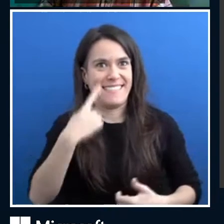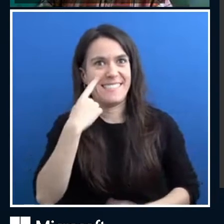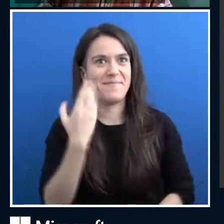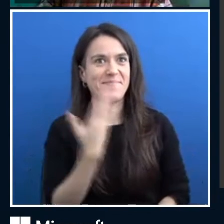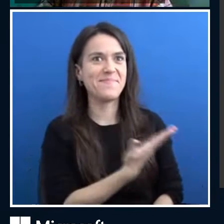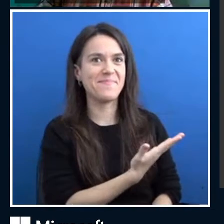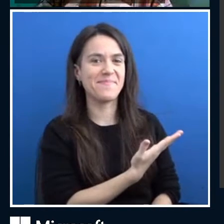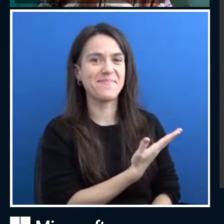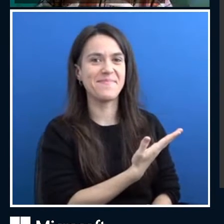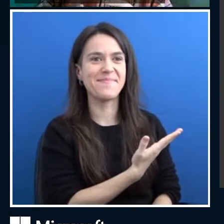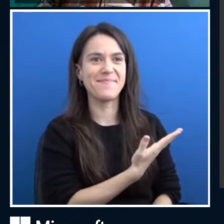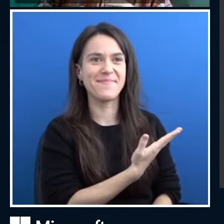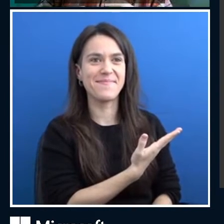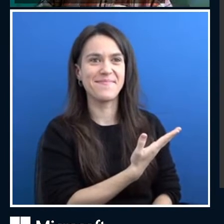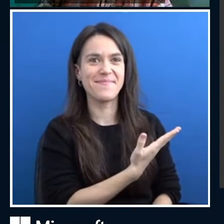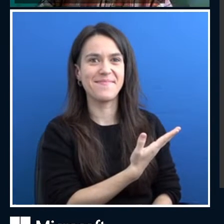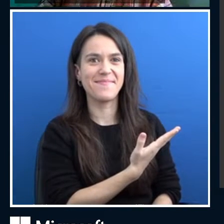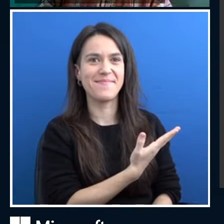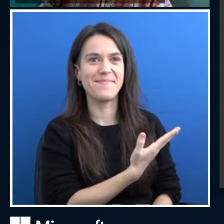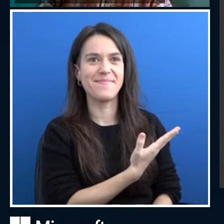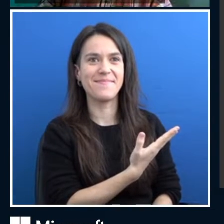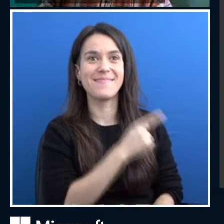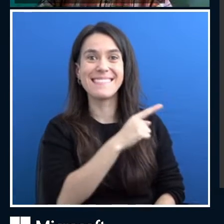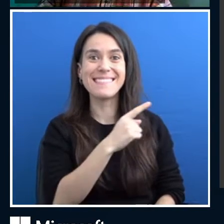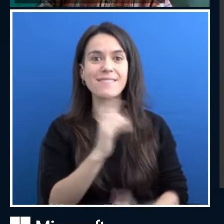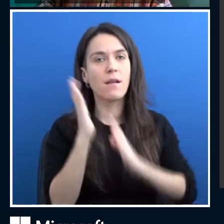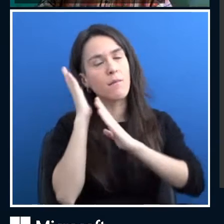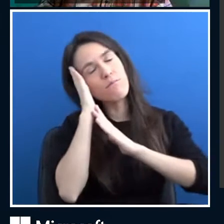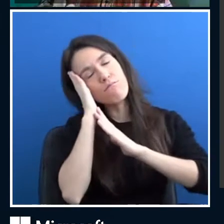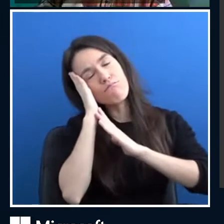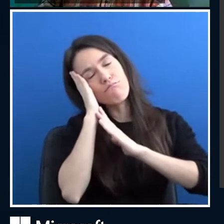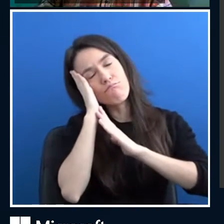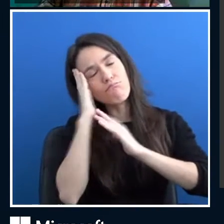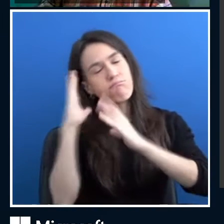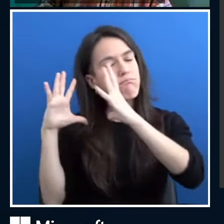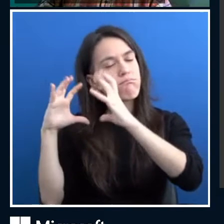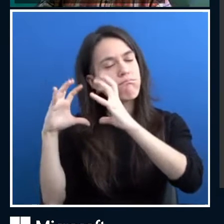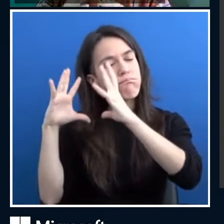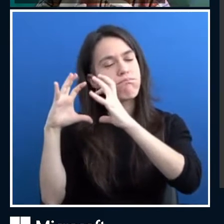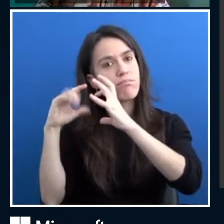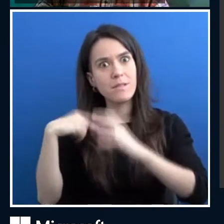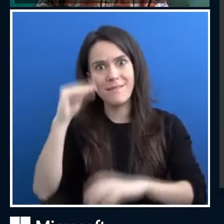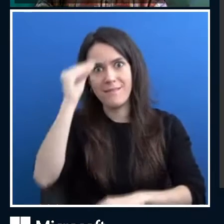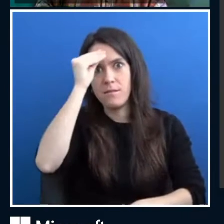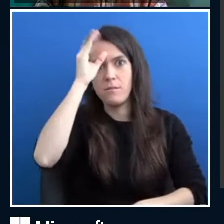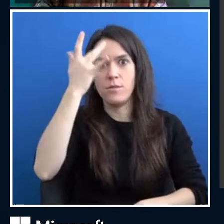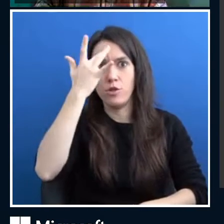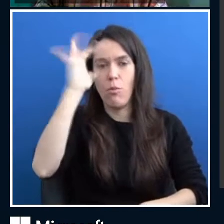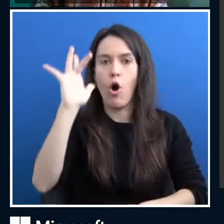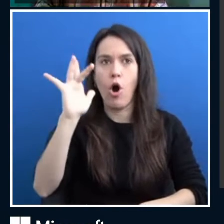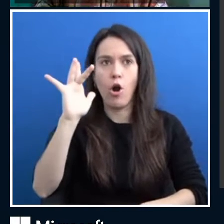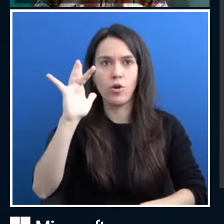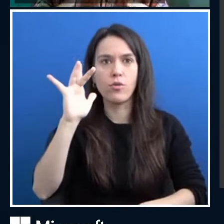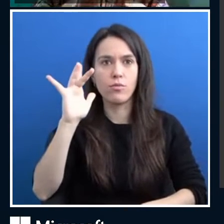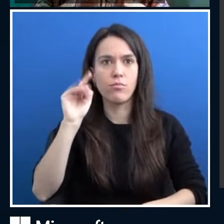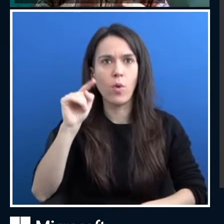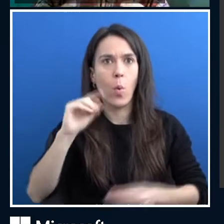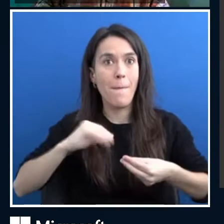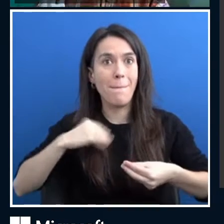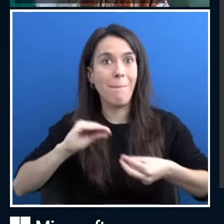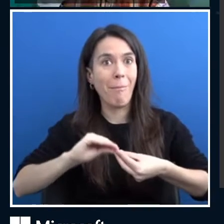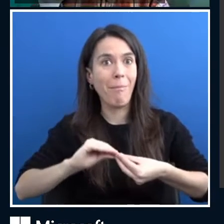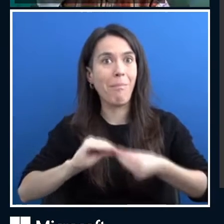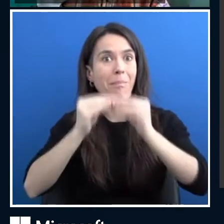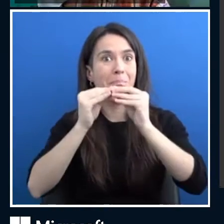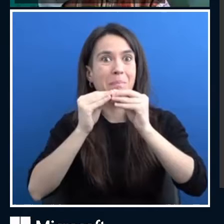It's an intelligent robotic pillow. So we were building with some students and with a company called Mechanium, a robotic pillow